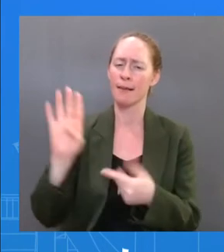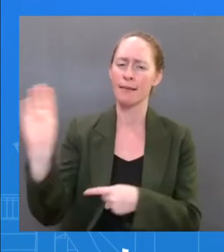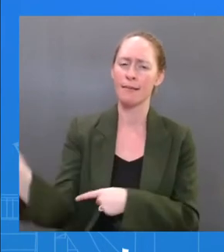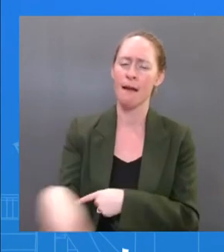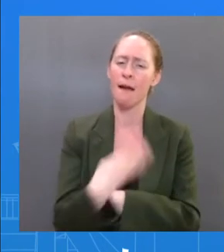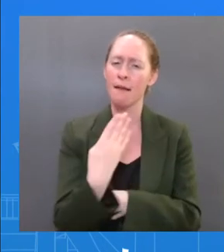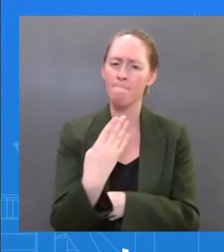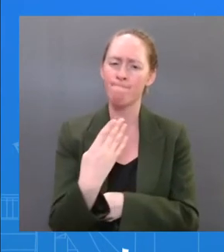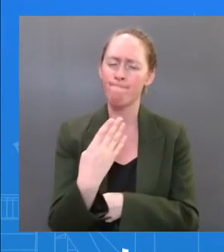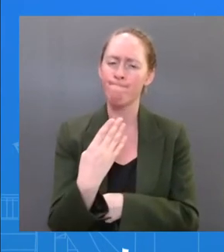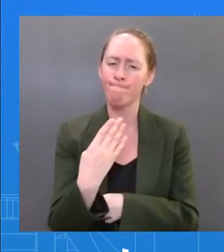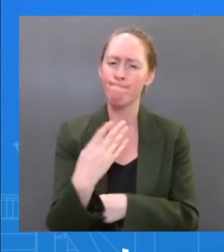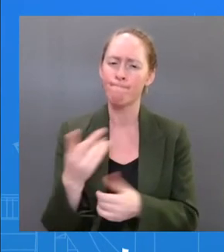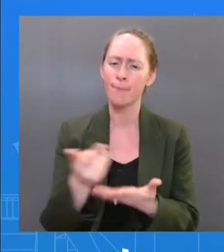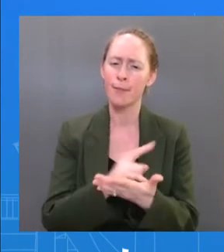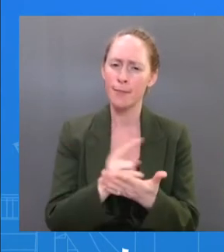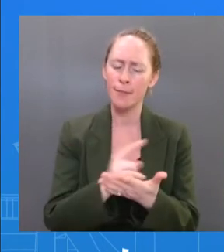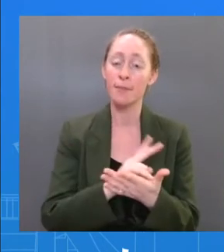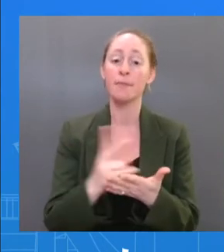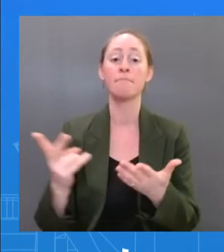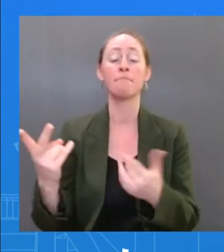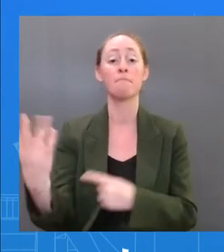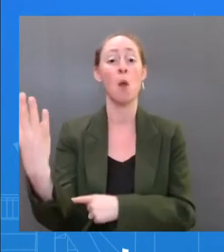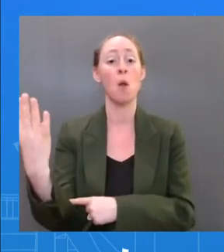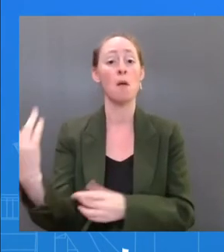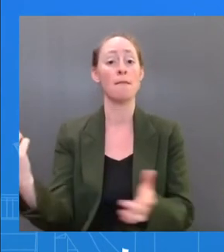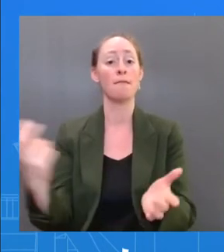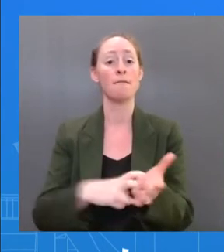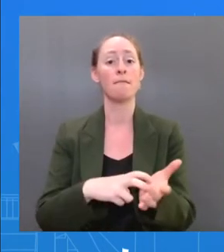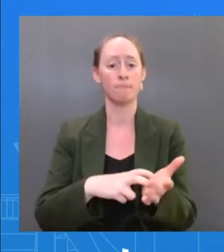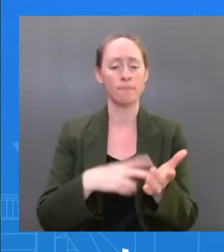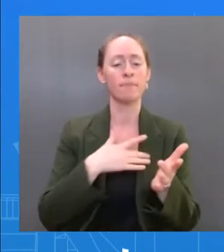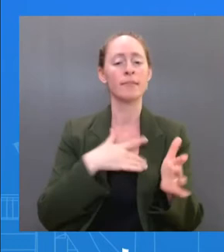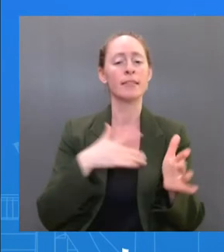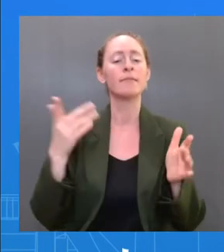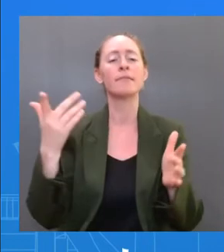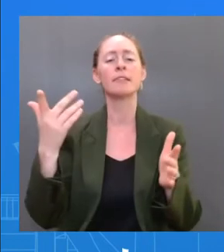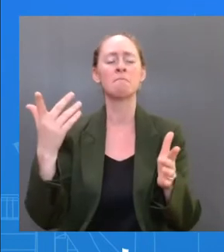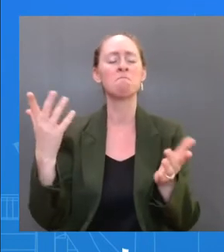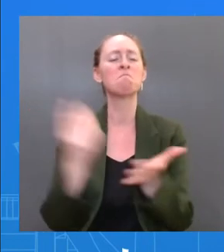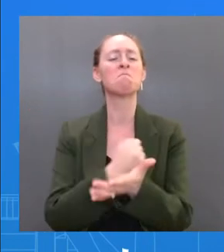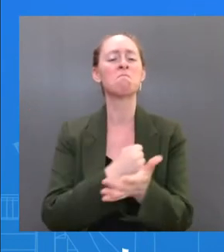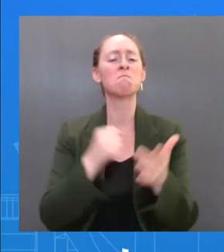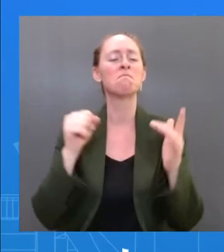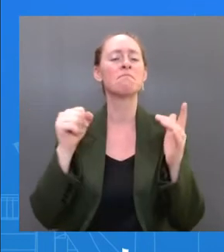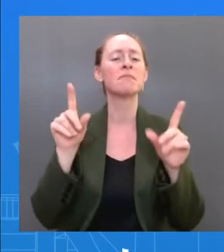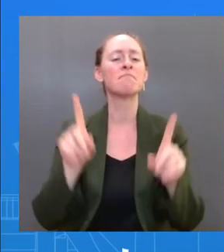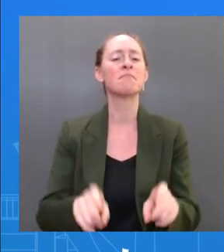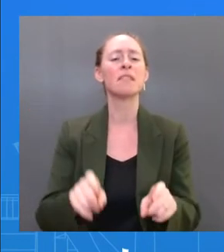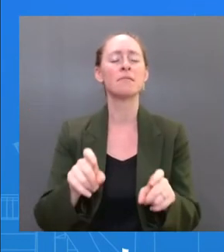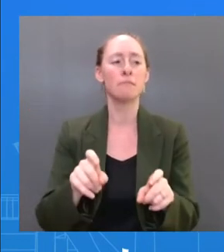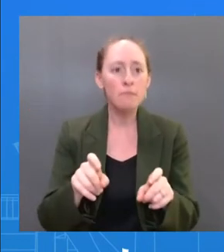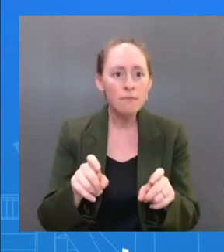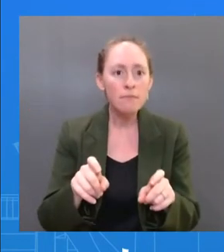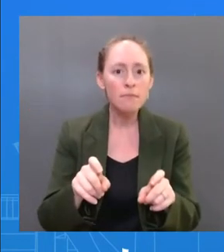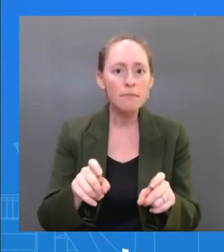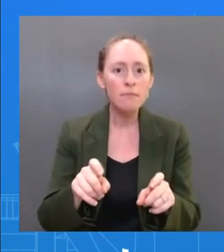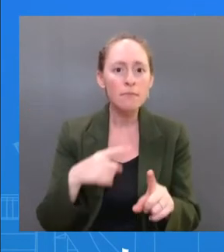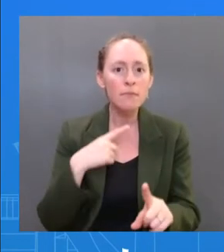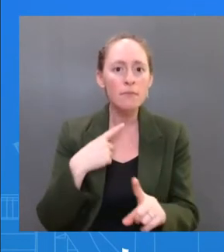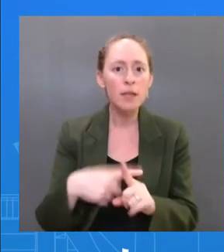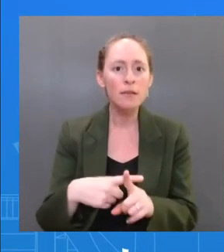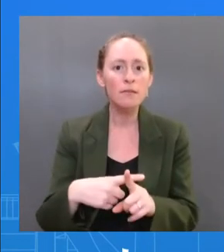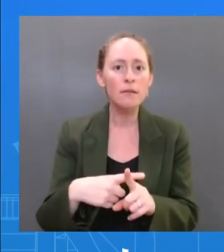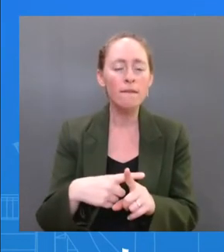and then when Dr. O'Connor probed him further on symptoms — because he tested positive — that's when he mentioned, yeah, that maybe I was a little tired